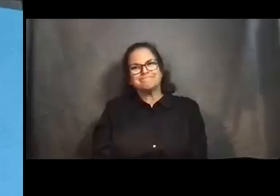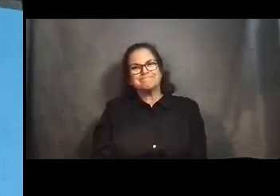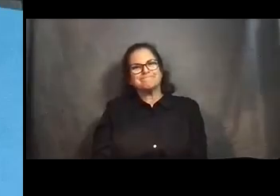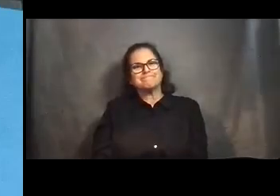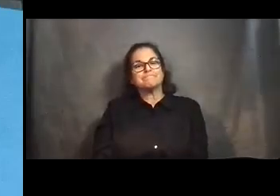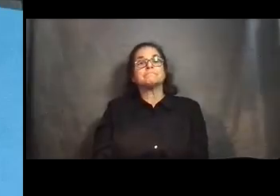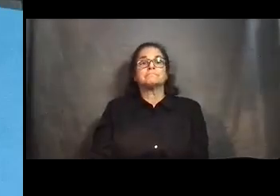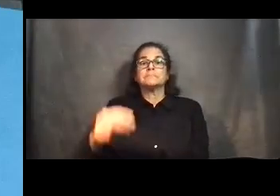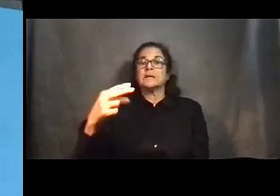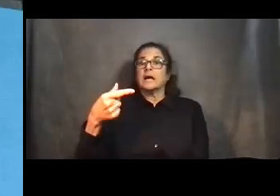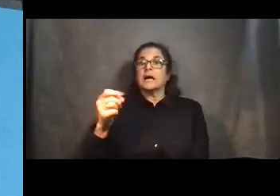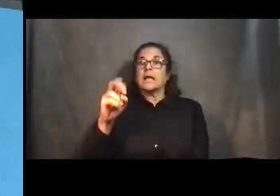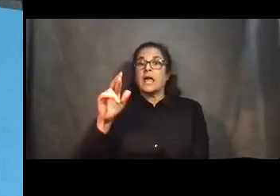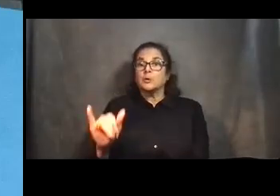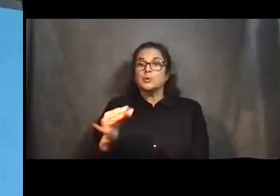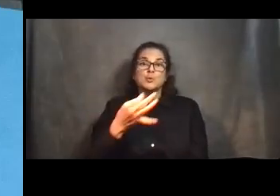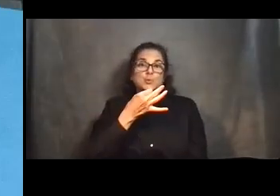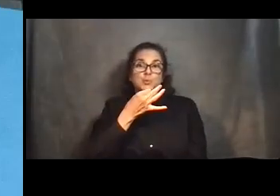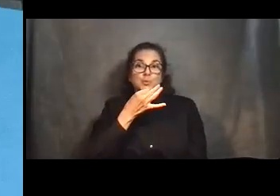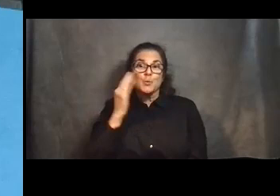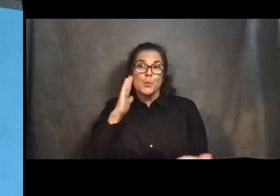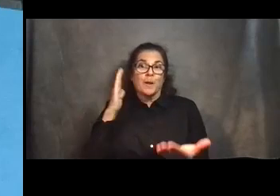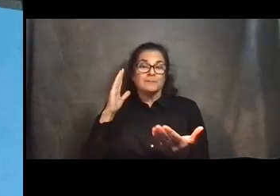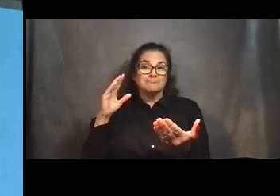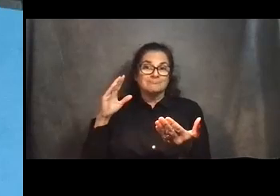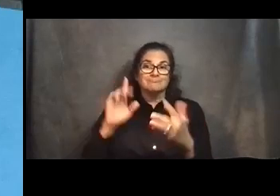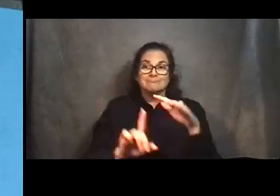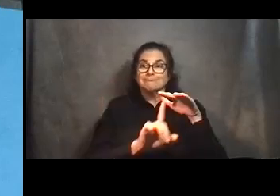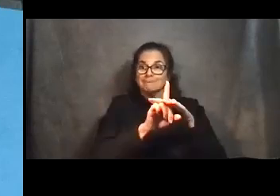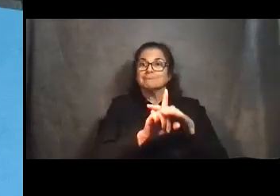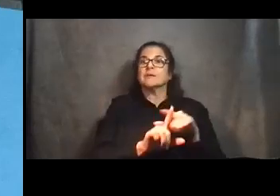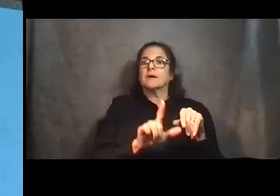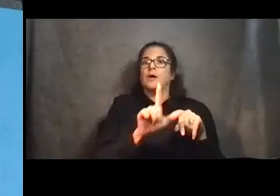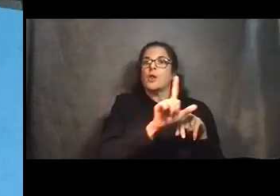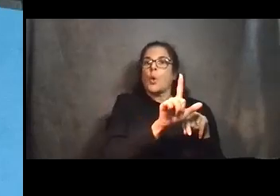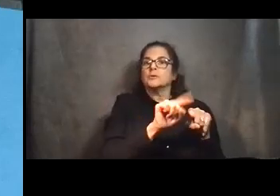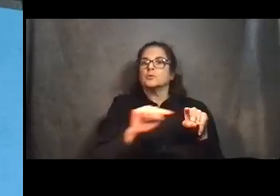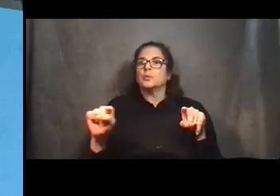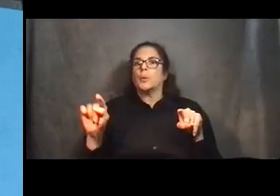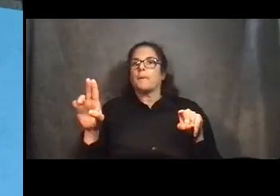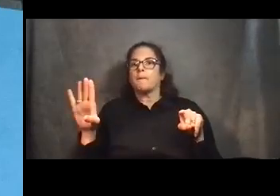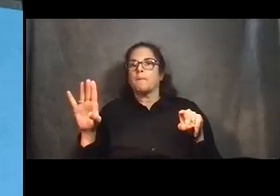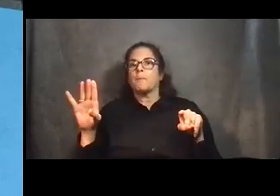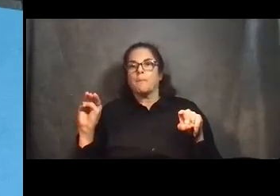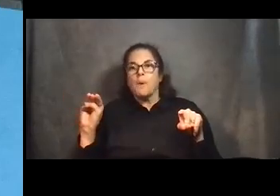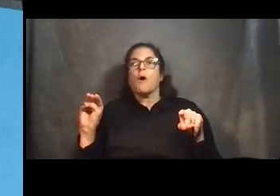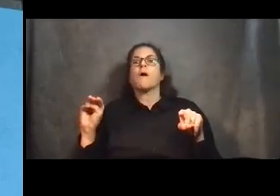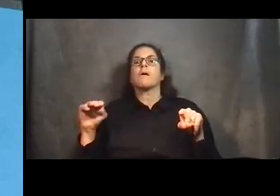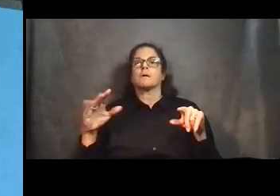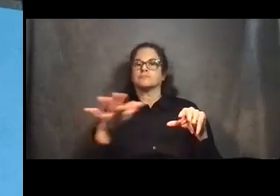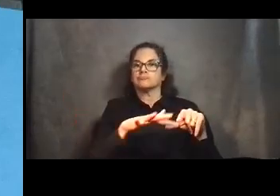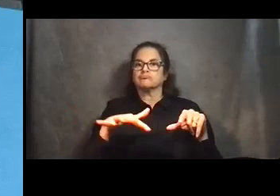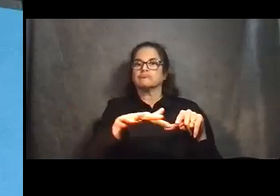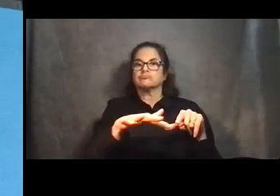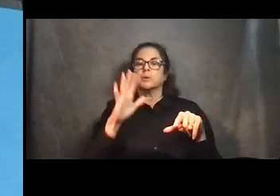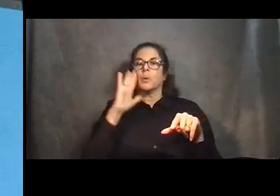The gantry will soon be making its debut in the Lawrence-to-Brenmark project area. It will be used to construct the new track